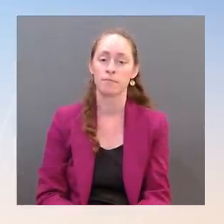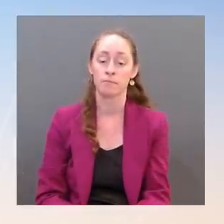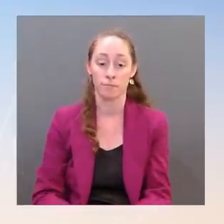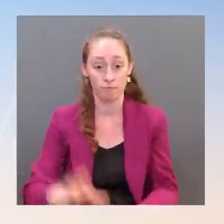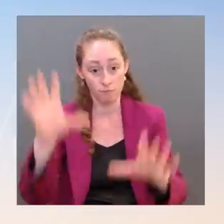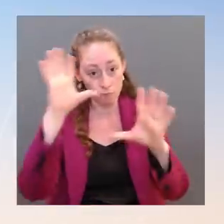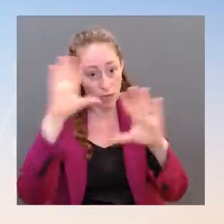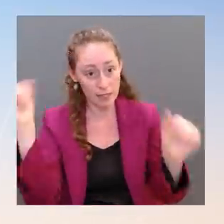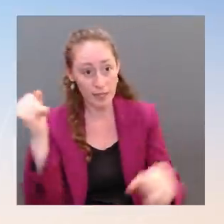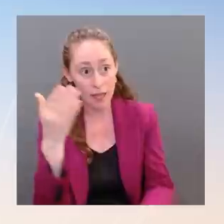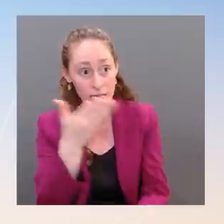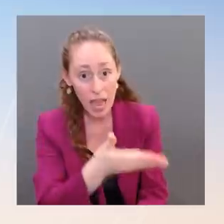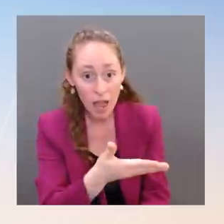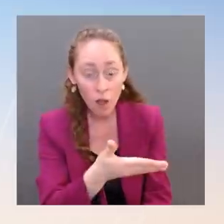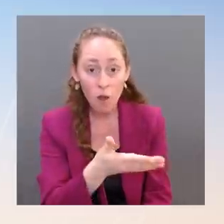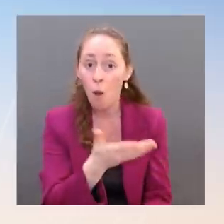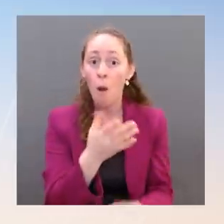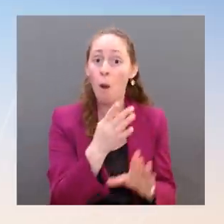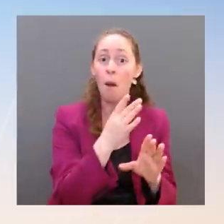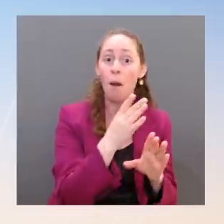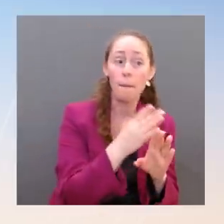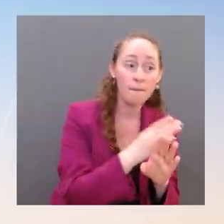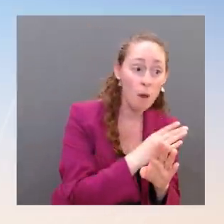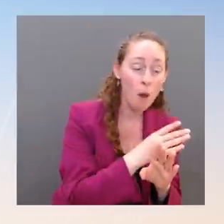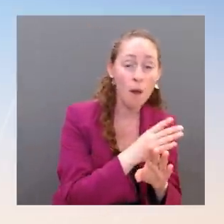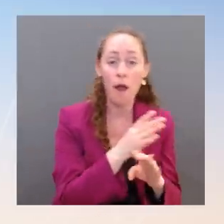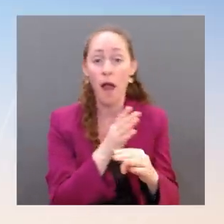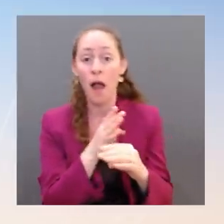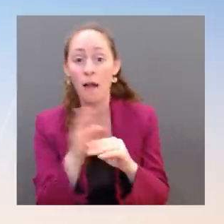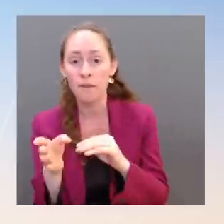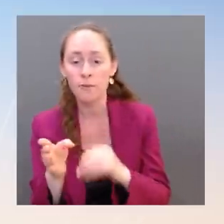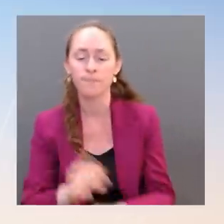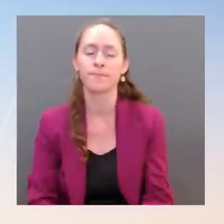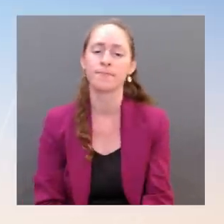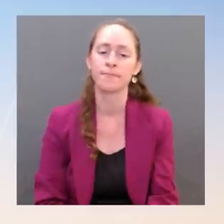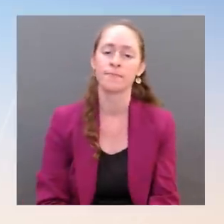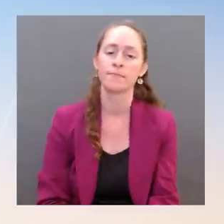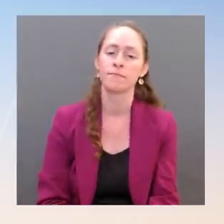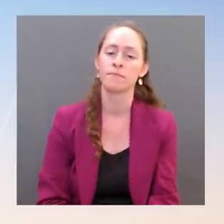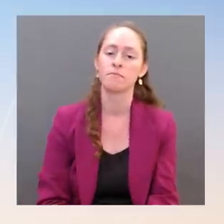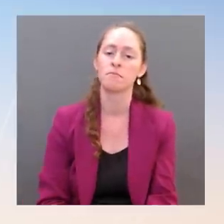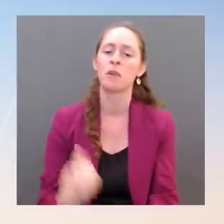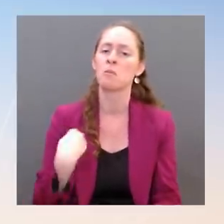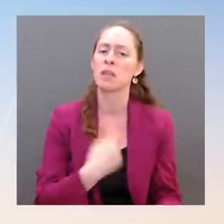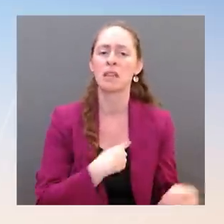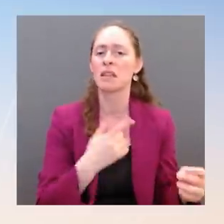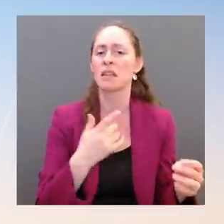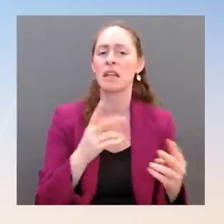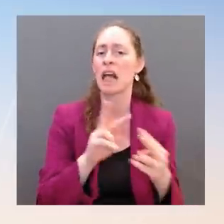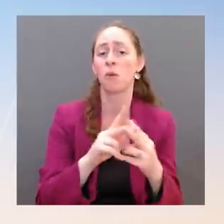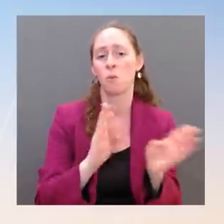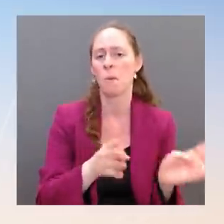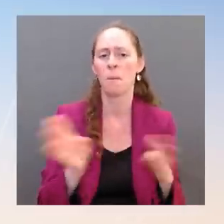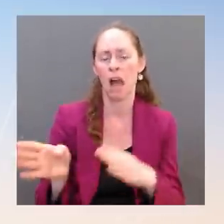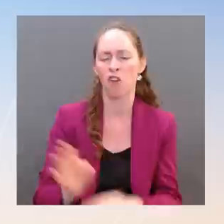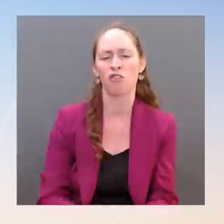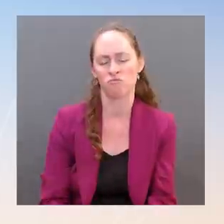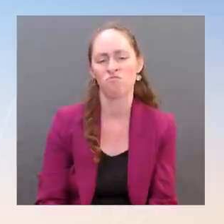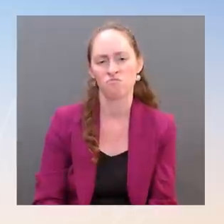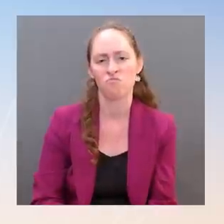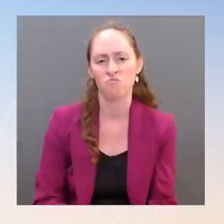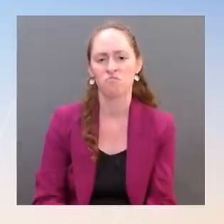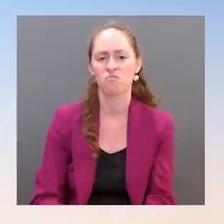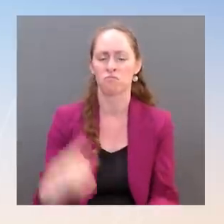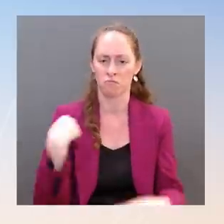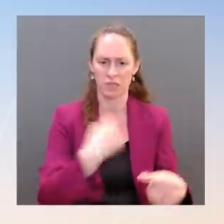that such a provocation would occur while we are in Korea or in Japan. We are coordinating closely with our allies in